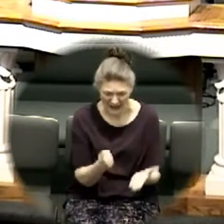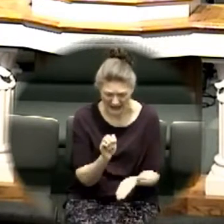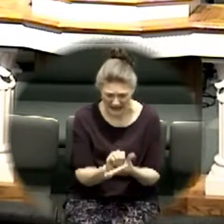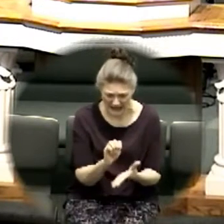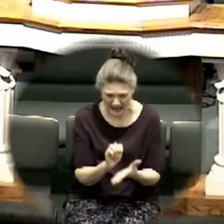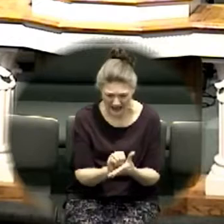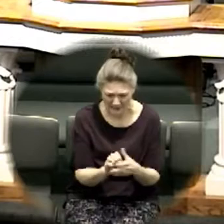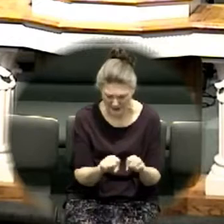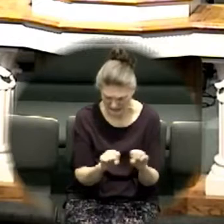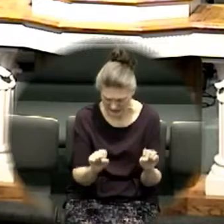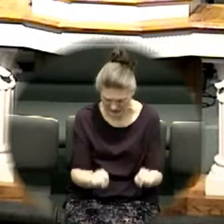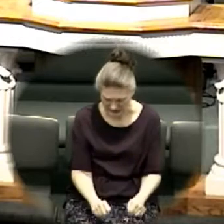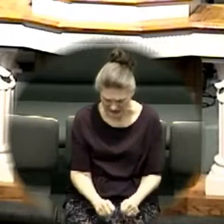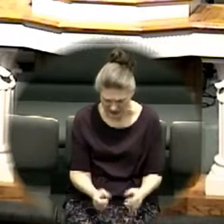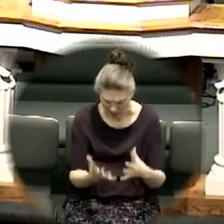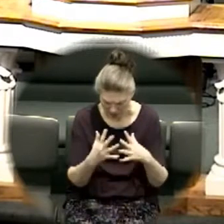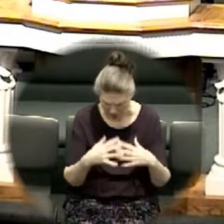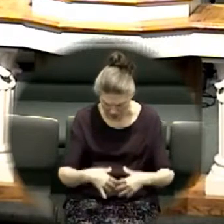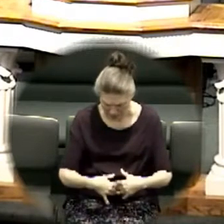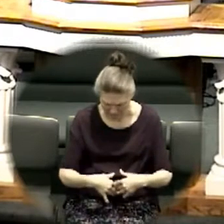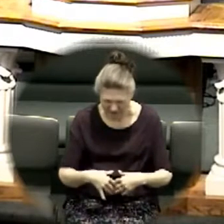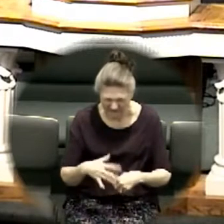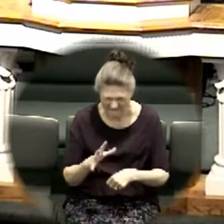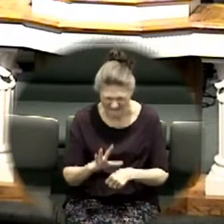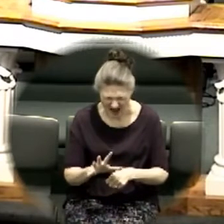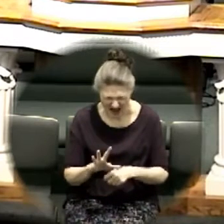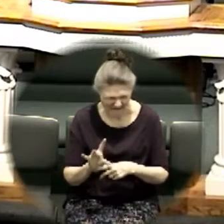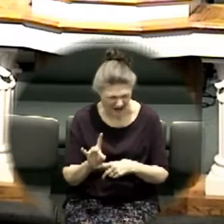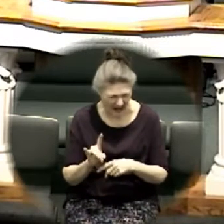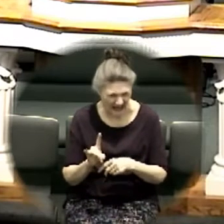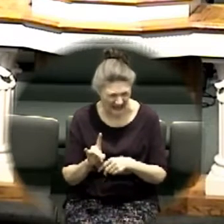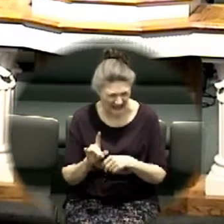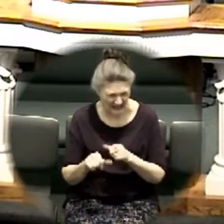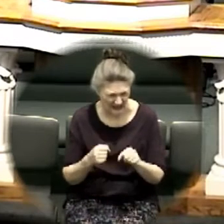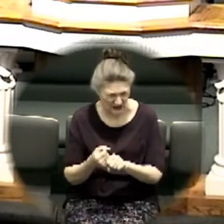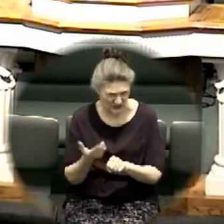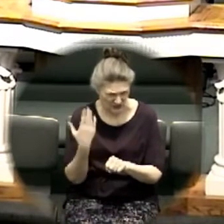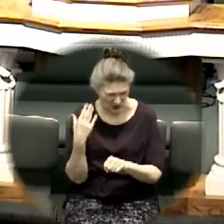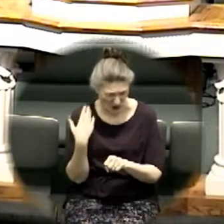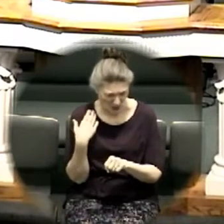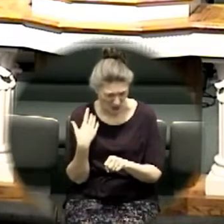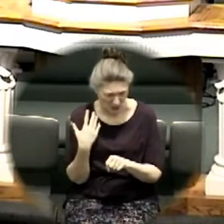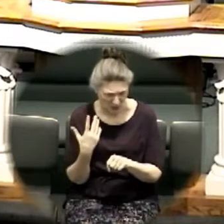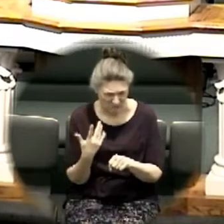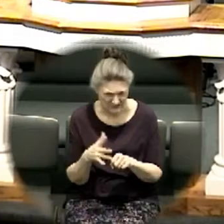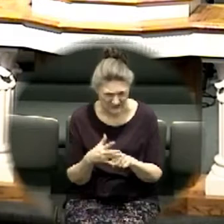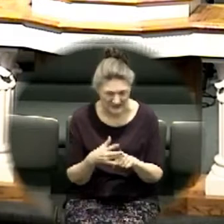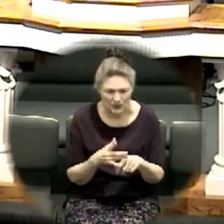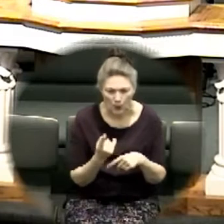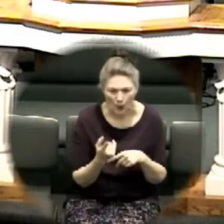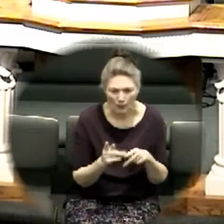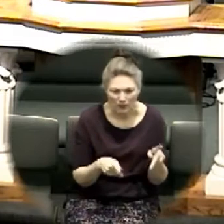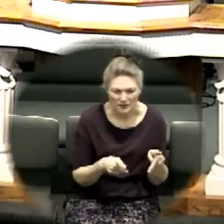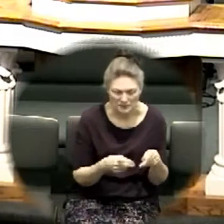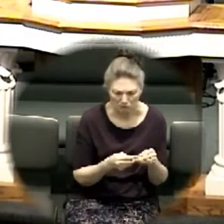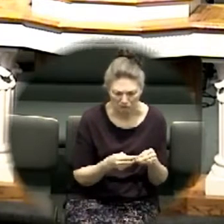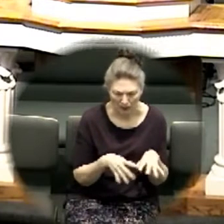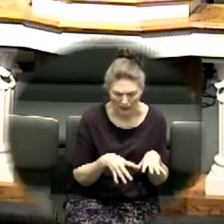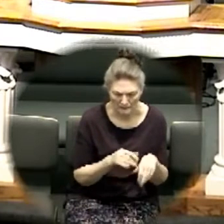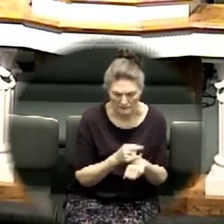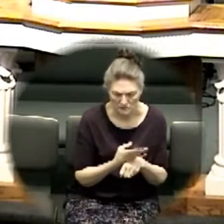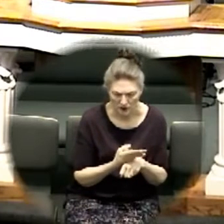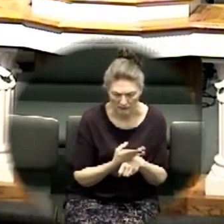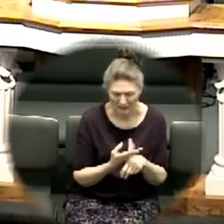eight years ago uh i think we had one person lose their job and it was temporary and they got it back so god has been good to this church